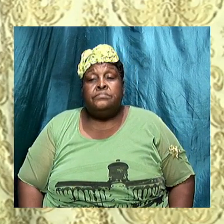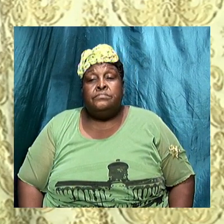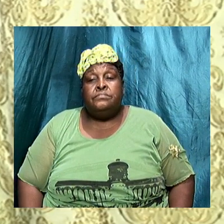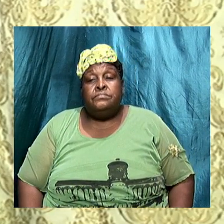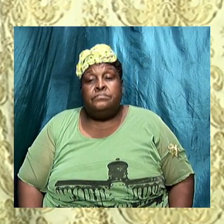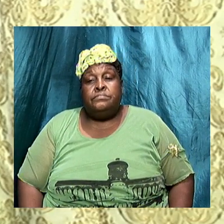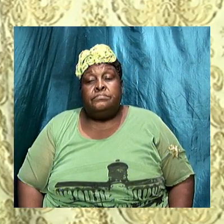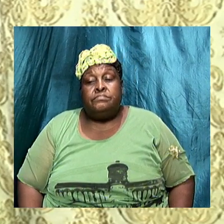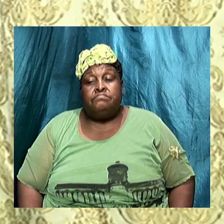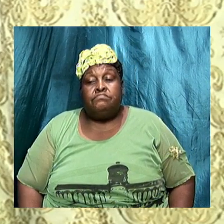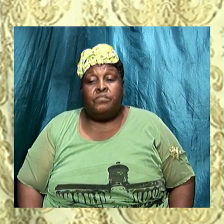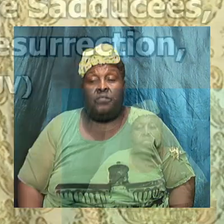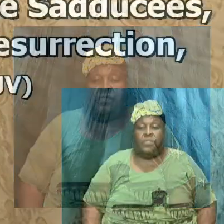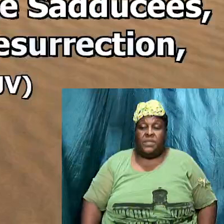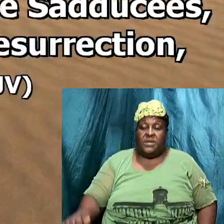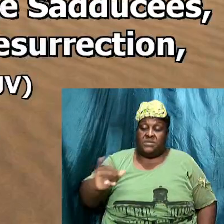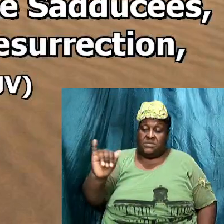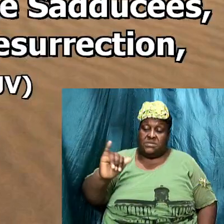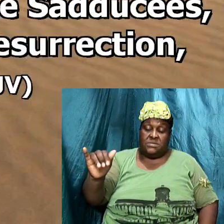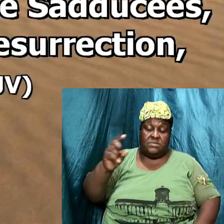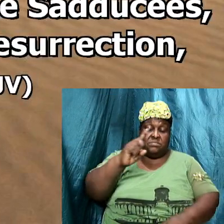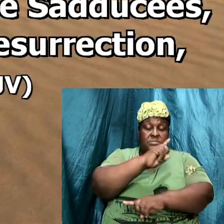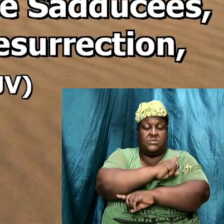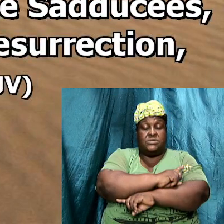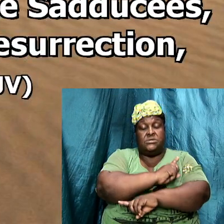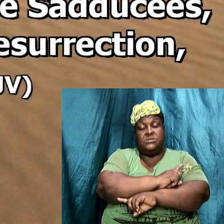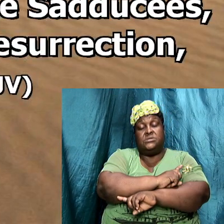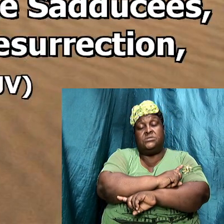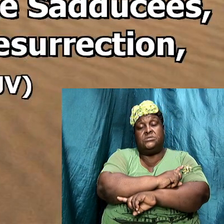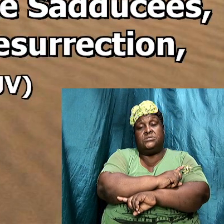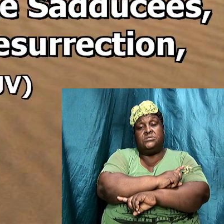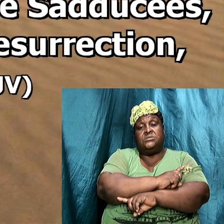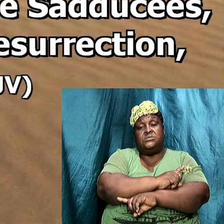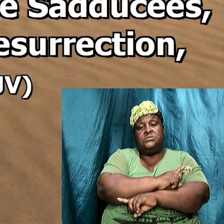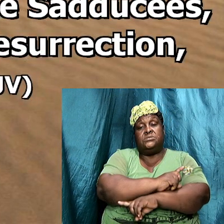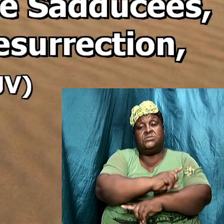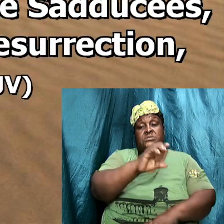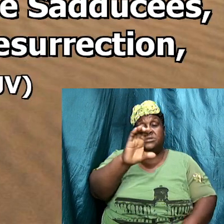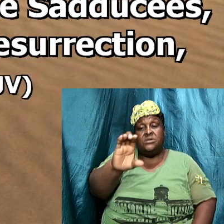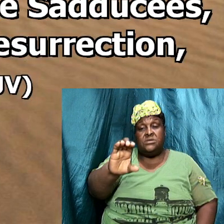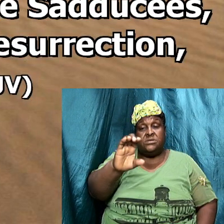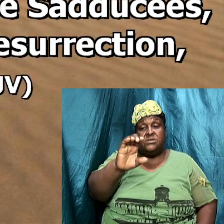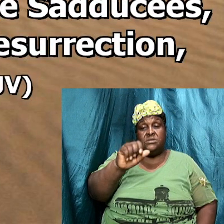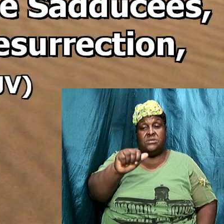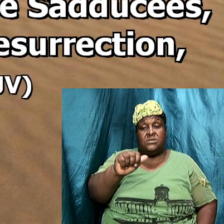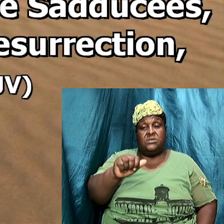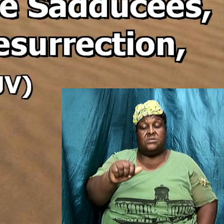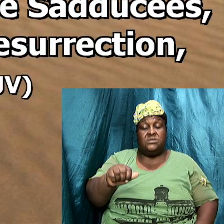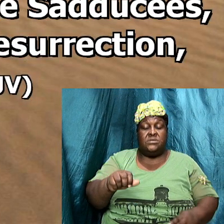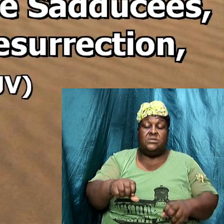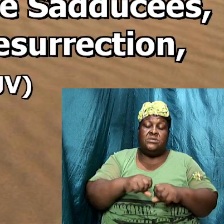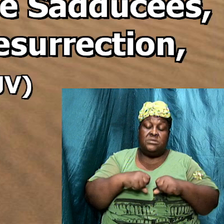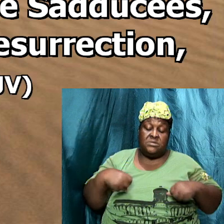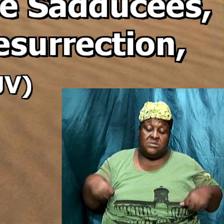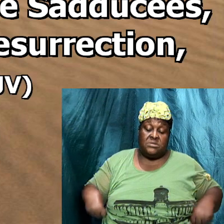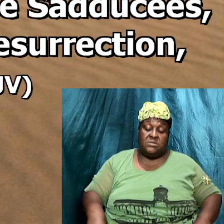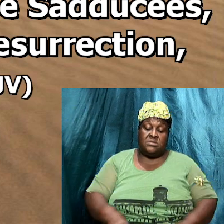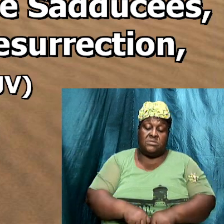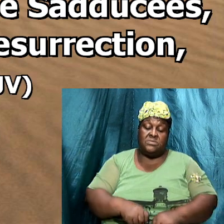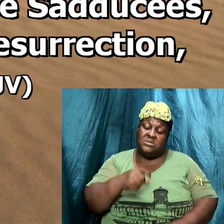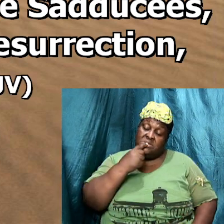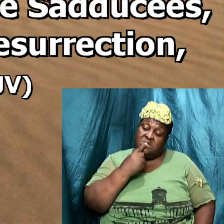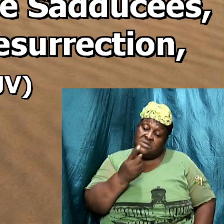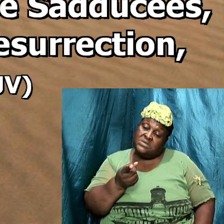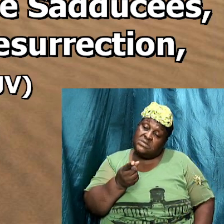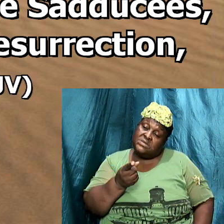the same day came to him the Sadducees which say